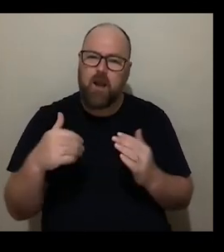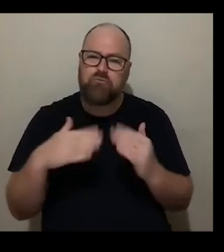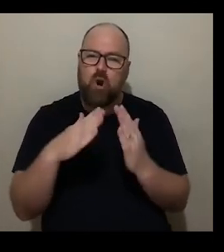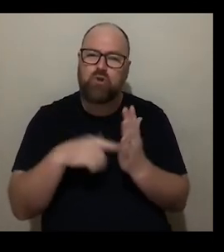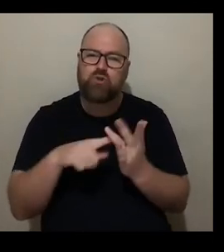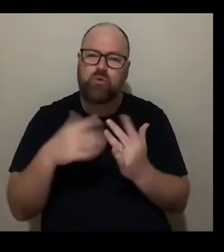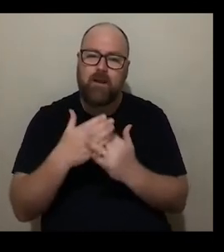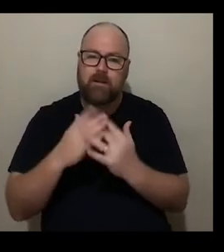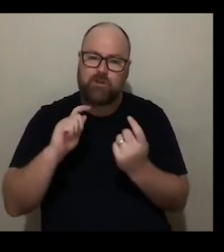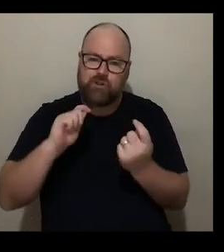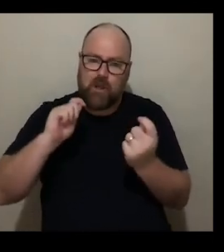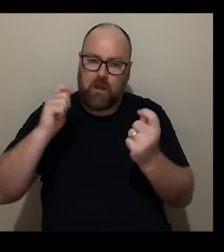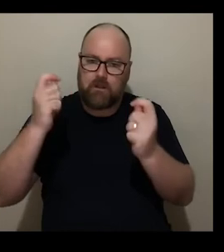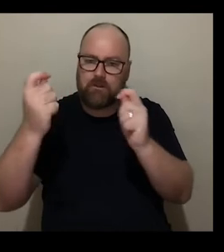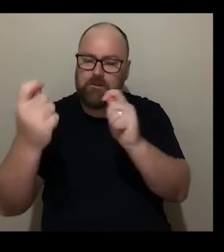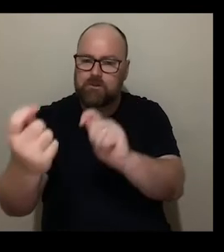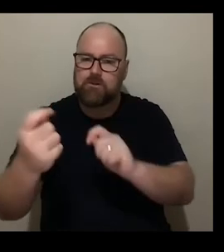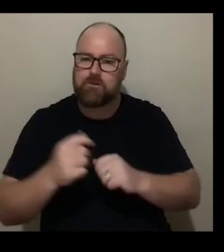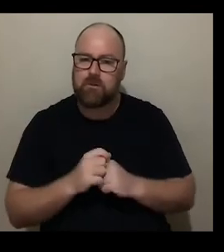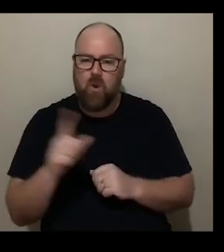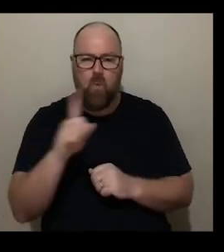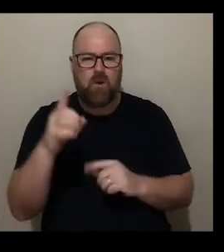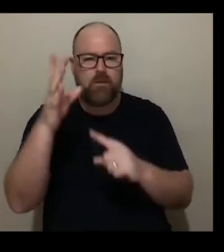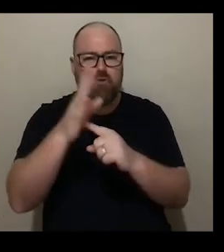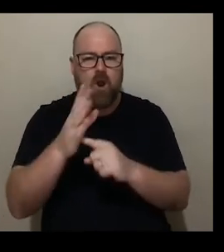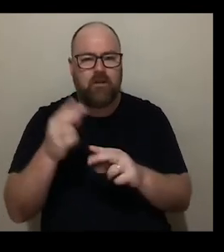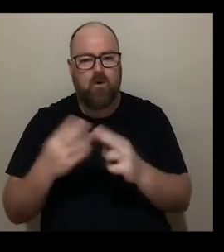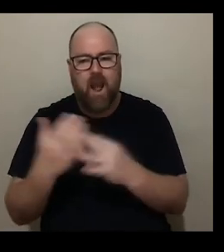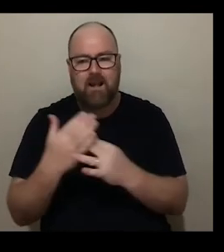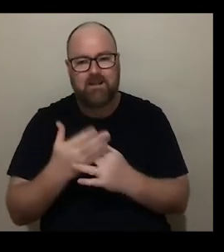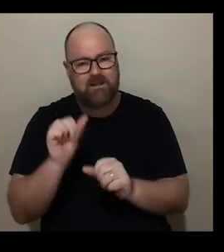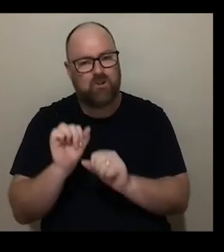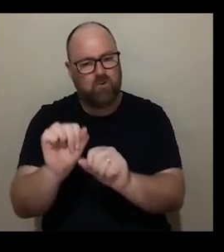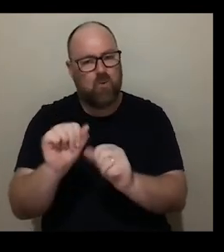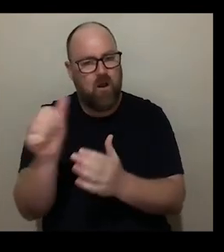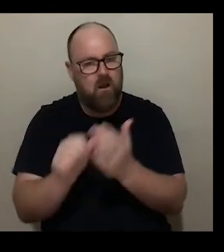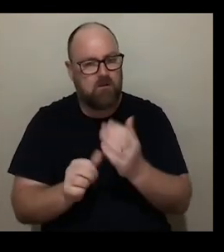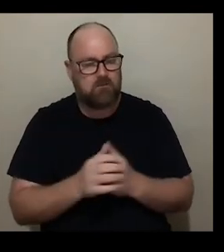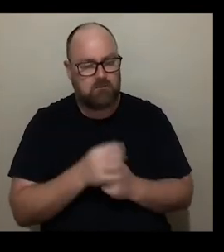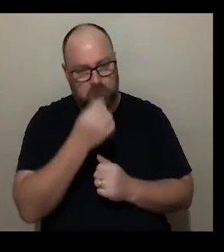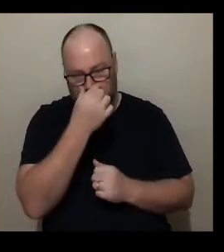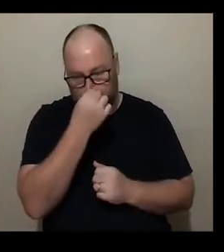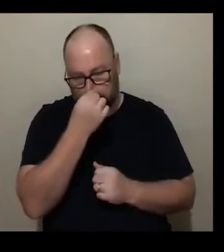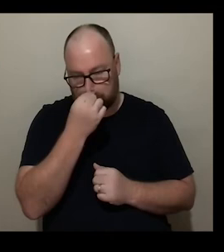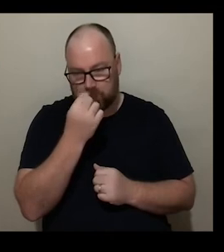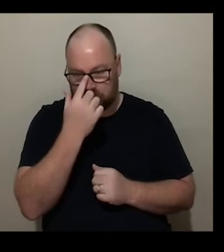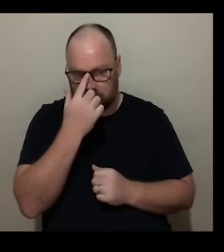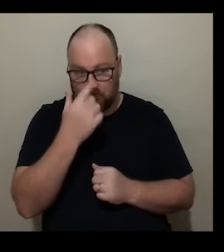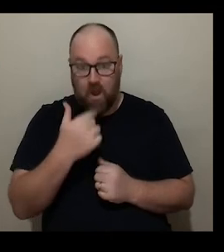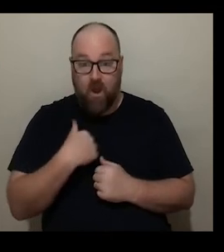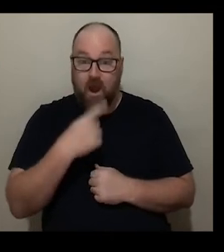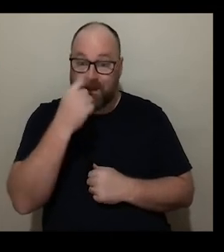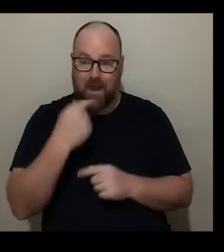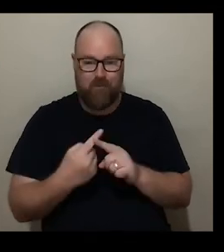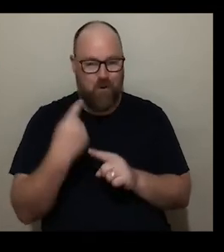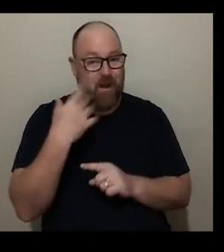years and what do you now see as access priorities in the arts yes certainly well i can speak for the last 15